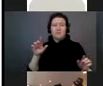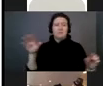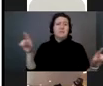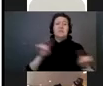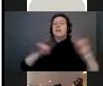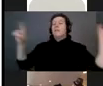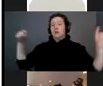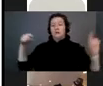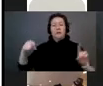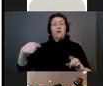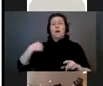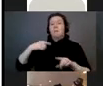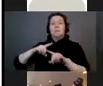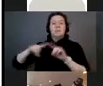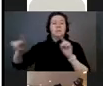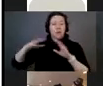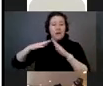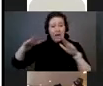I have a different job.